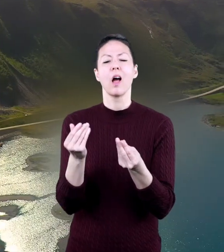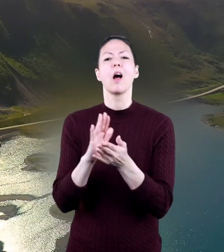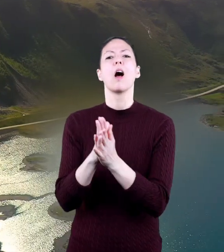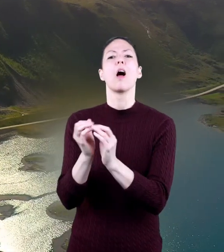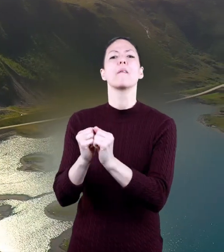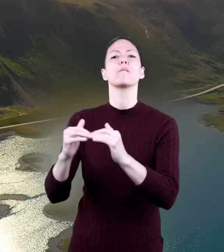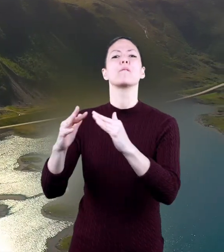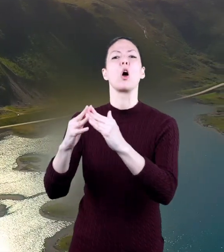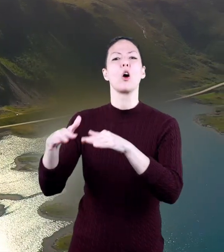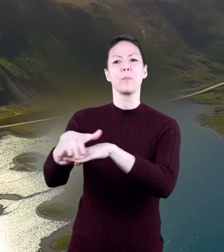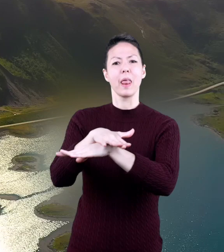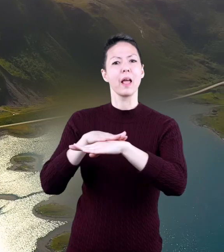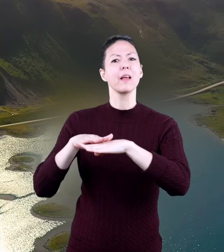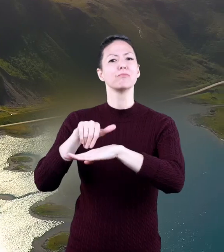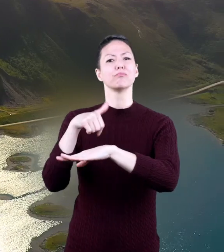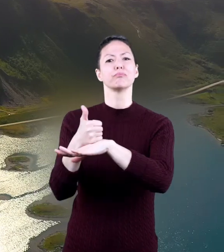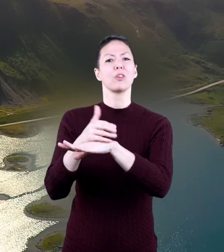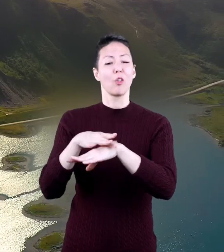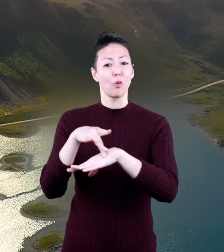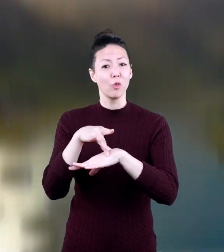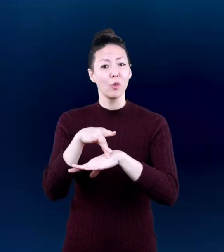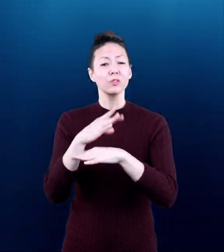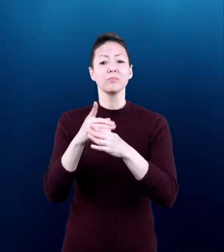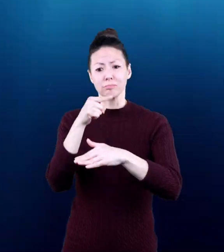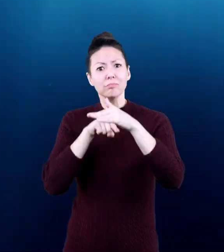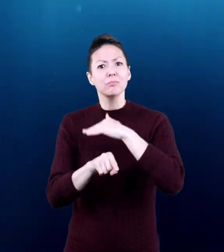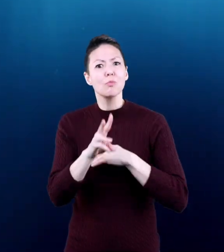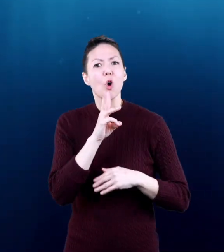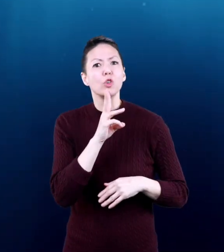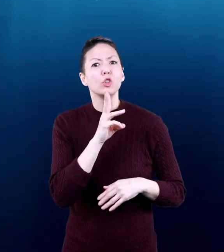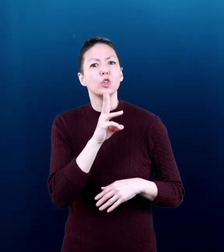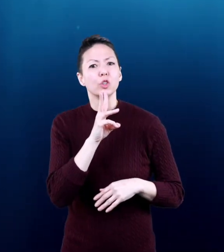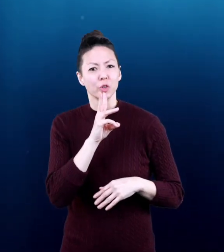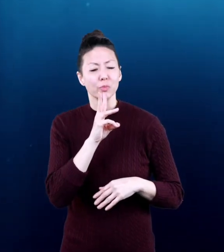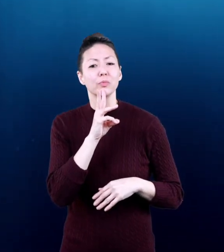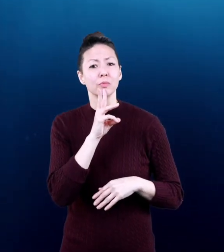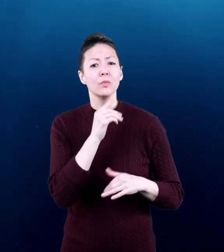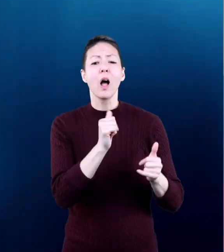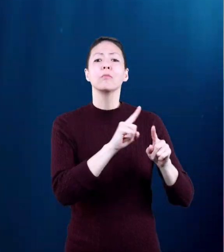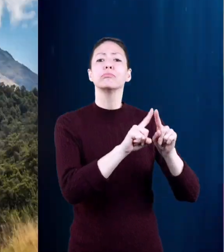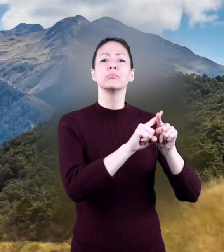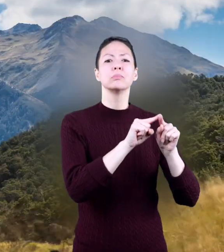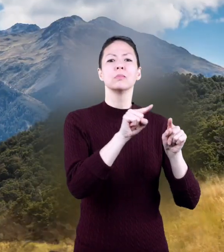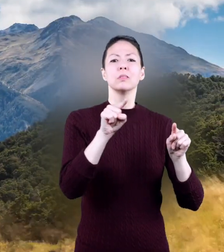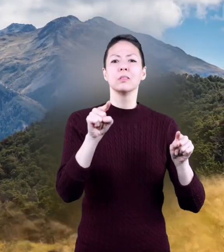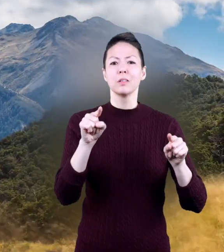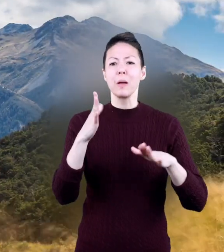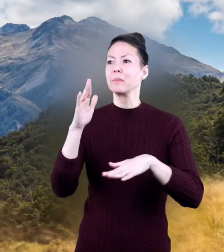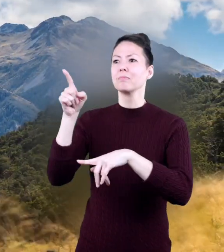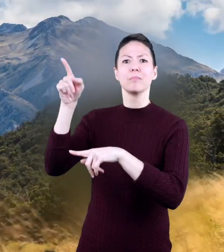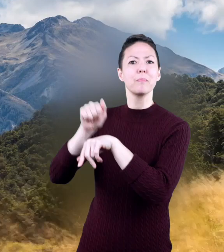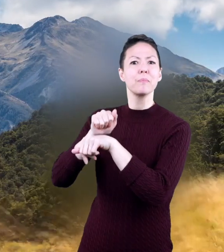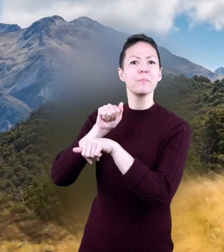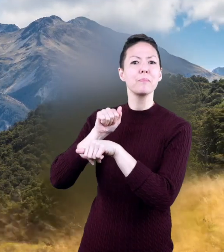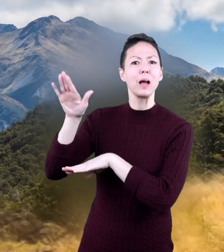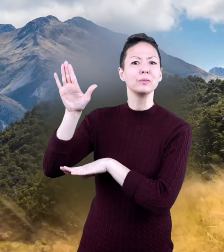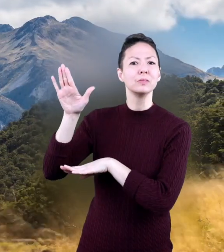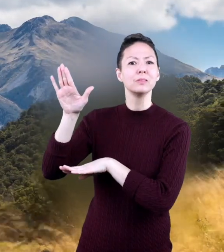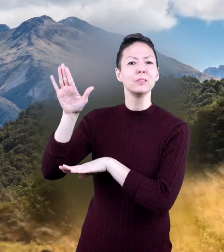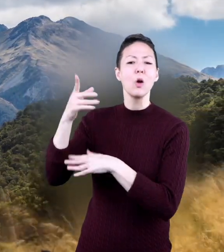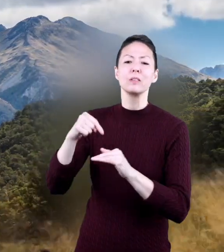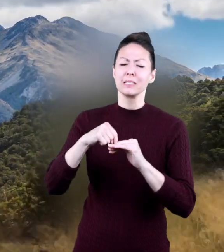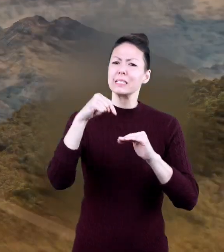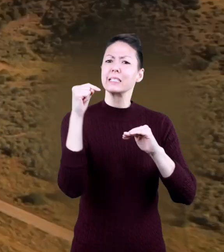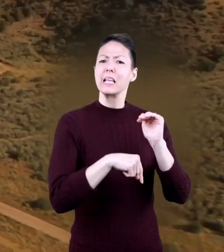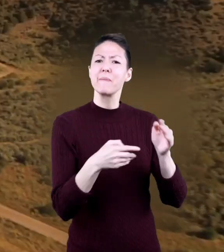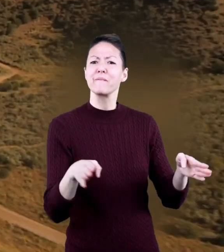make up the landforms on Earth. Some of them might be underwater while others may sit way up on top of a